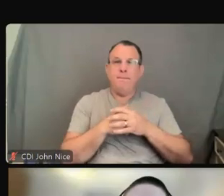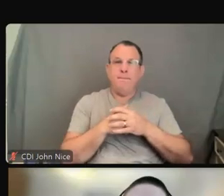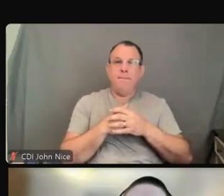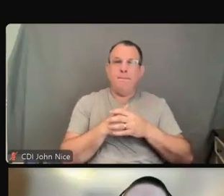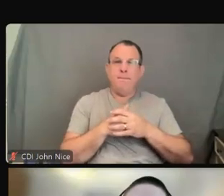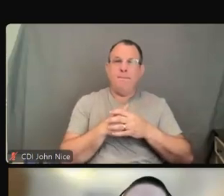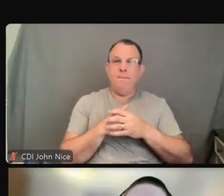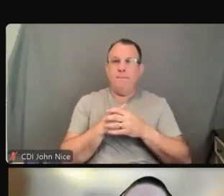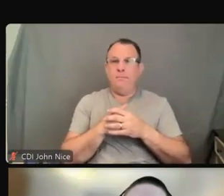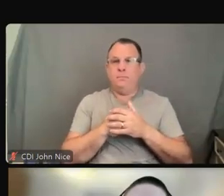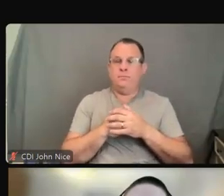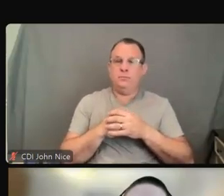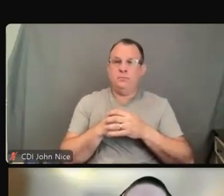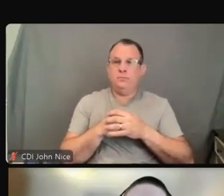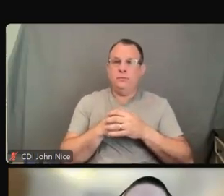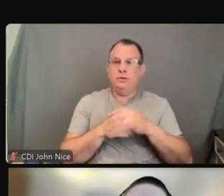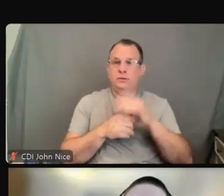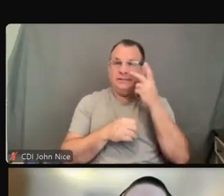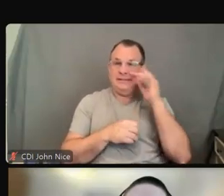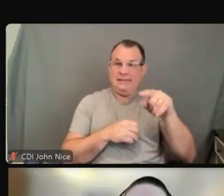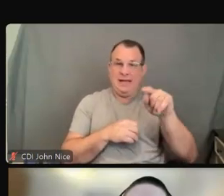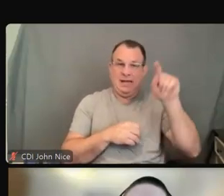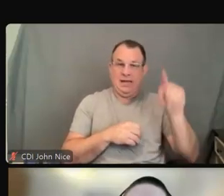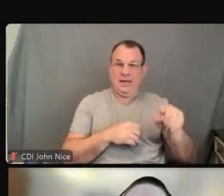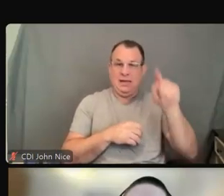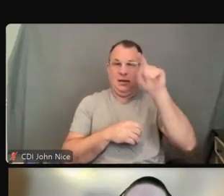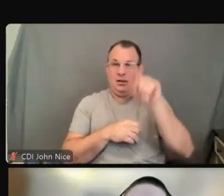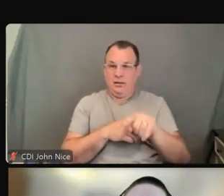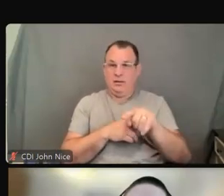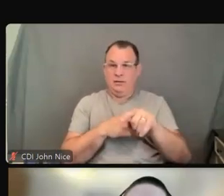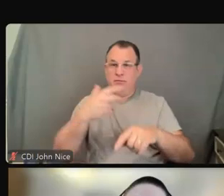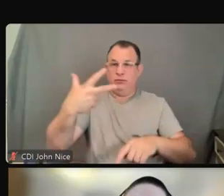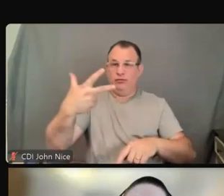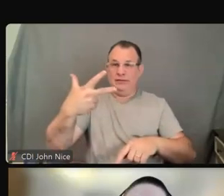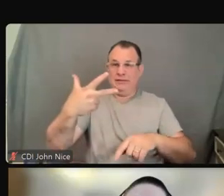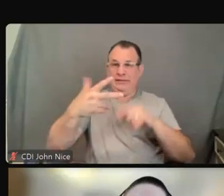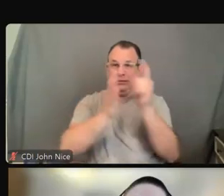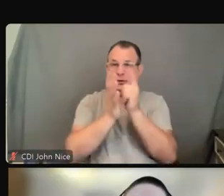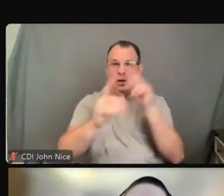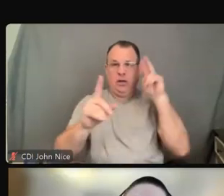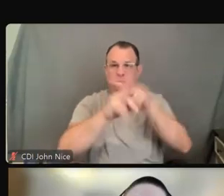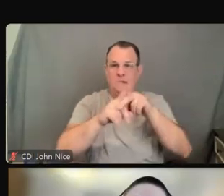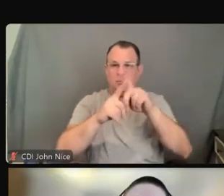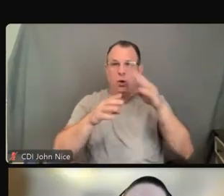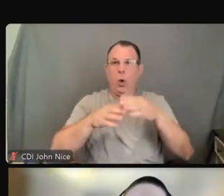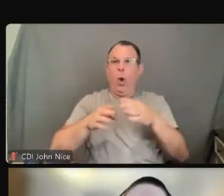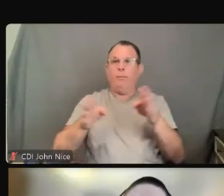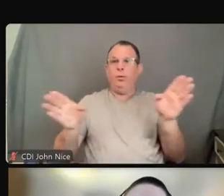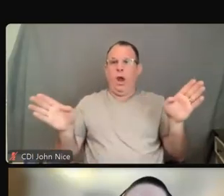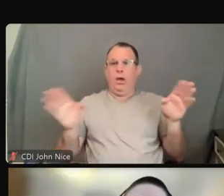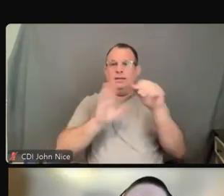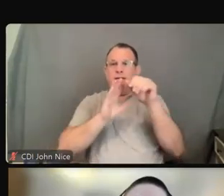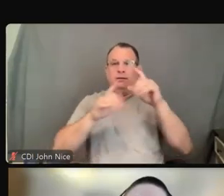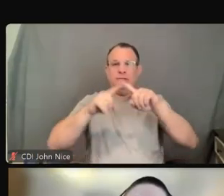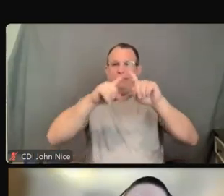So as you can see from this slide, these three laws apply broadly to a number of different categories in the